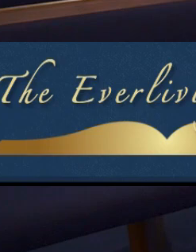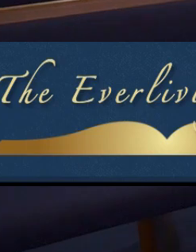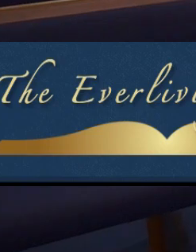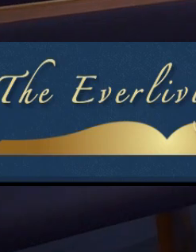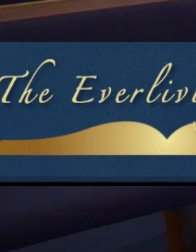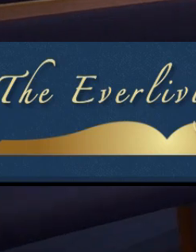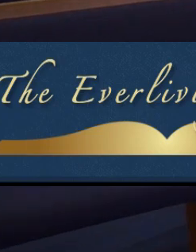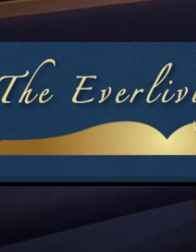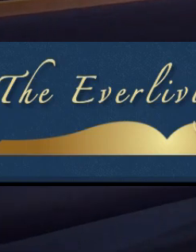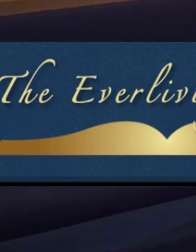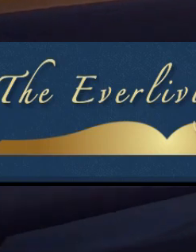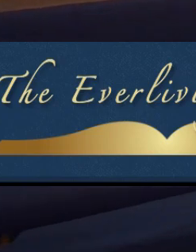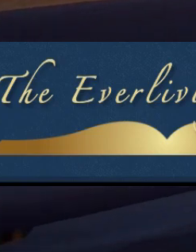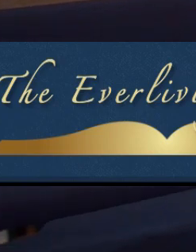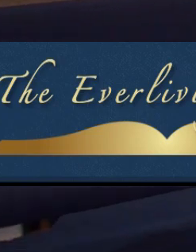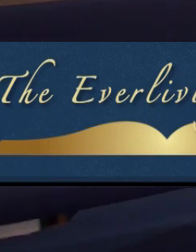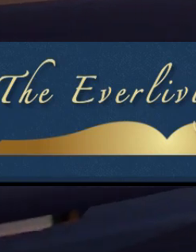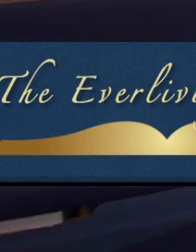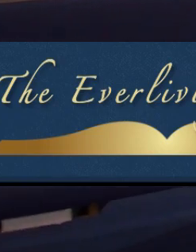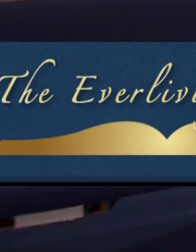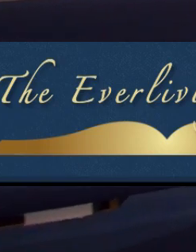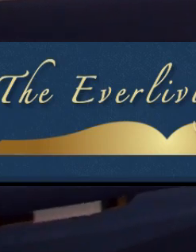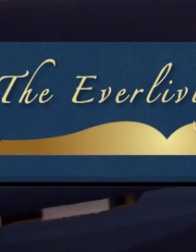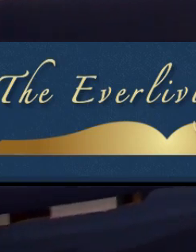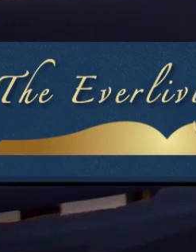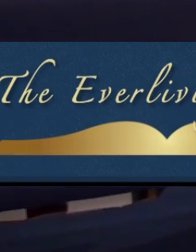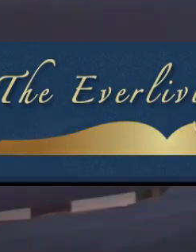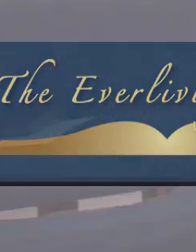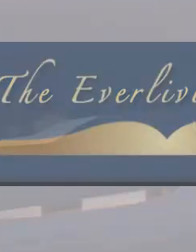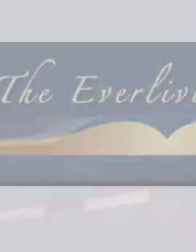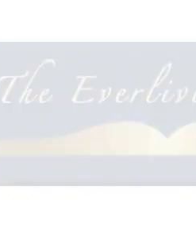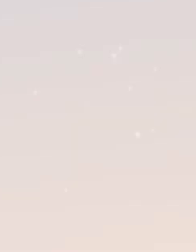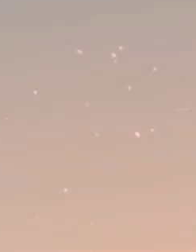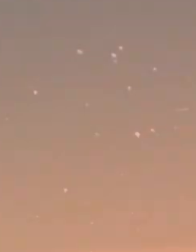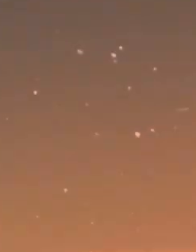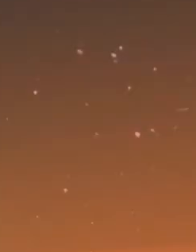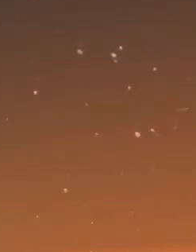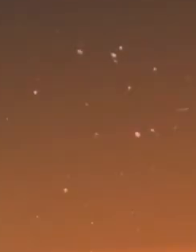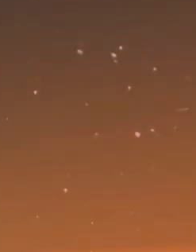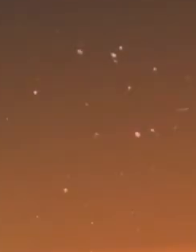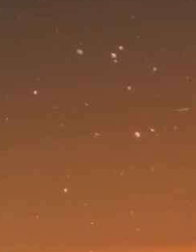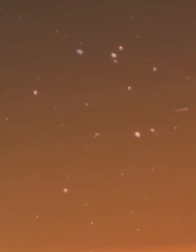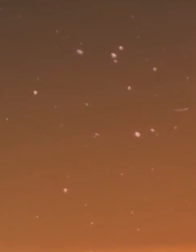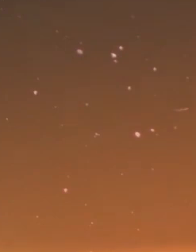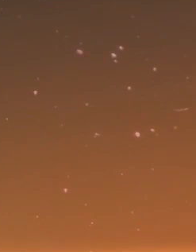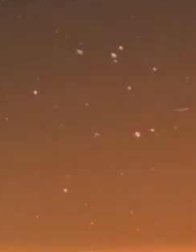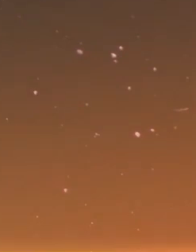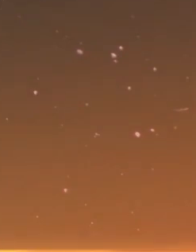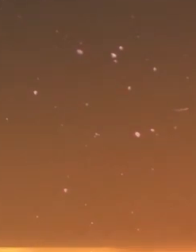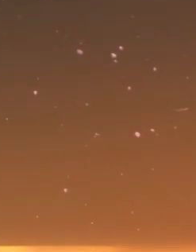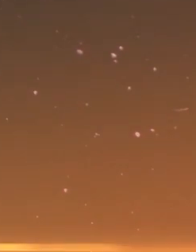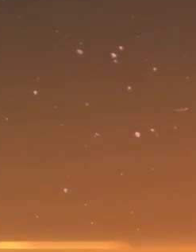wants you to live out every day of it for His Everliving Story. to see